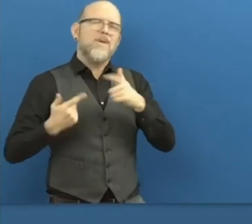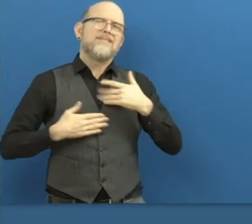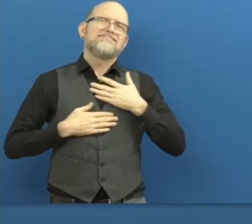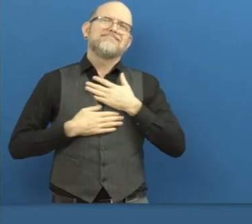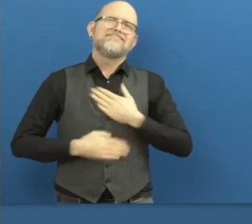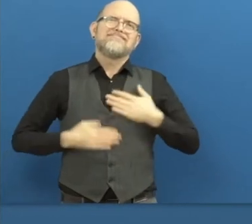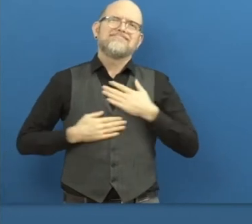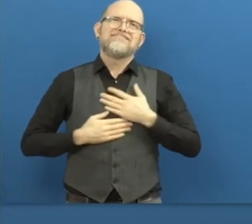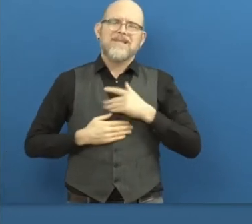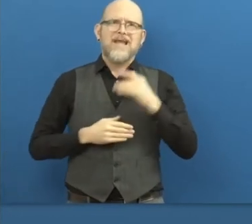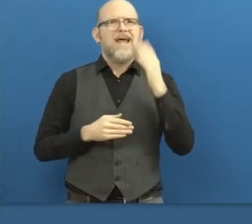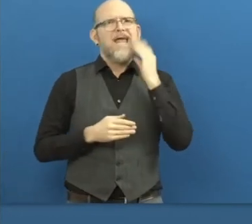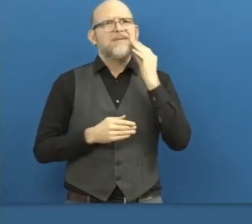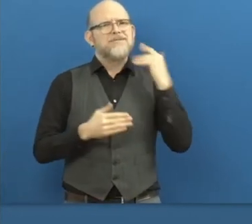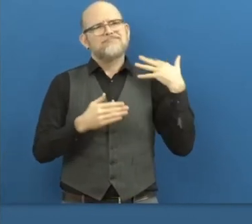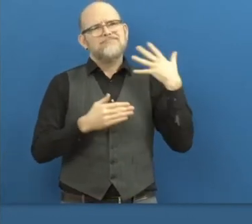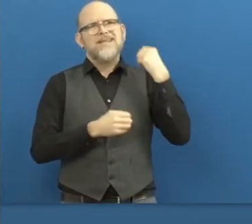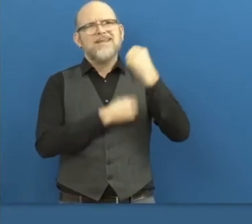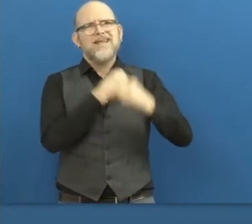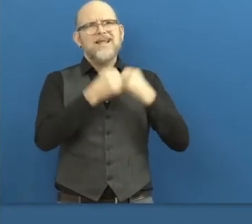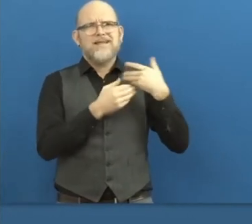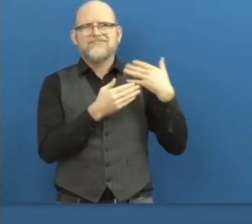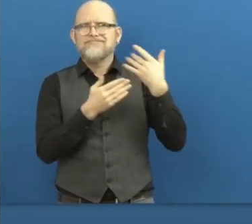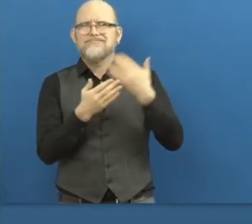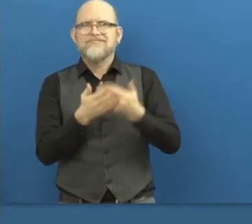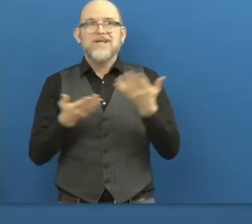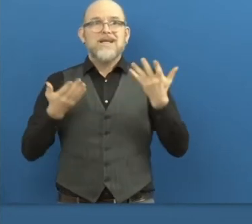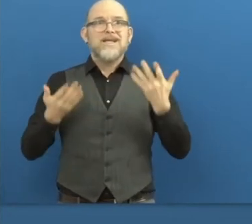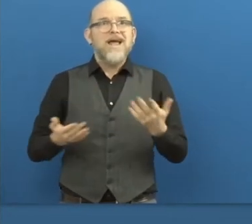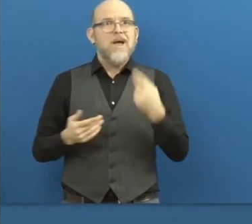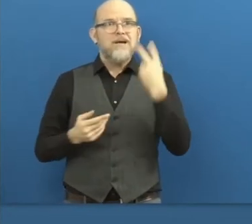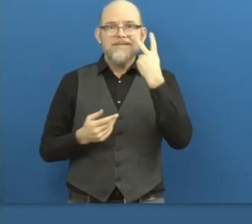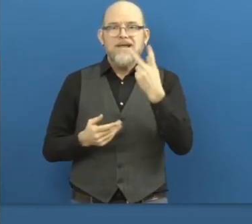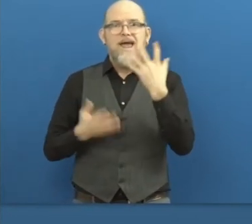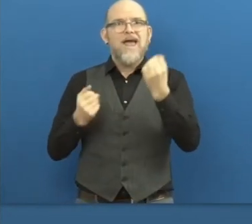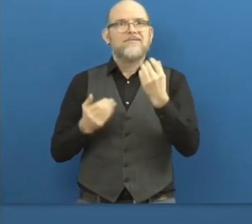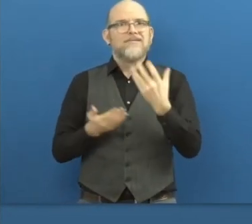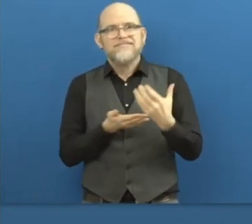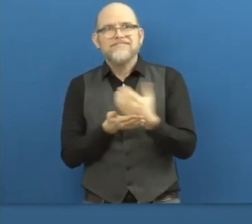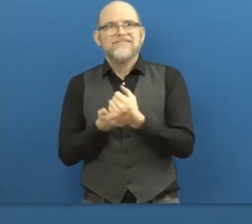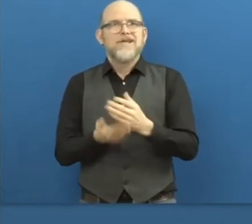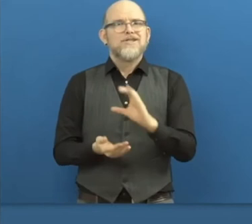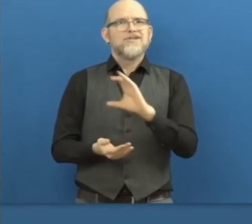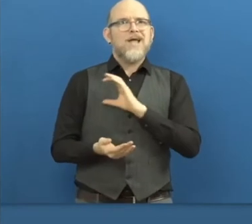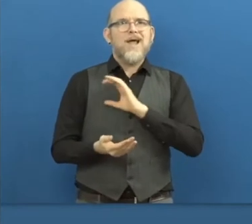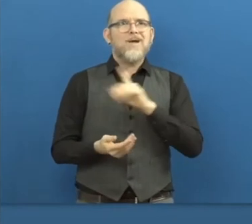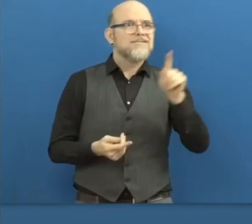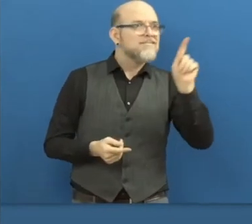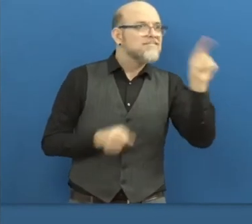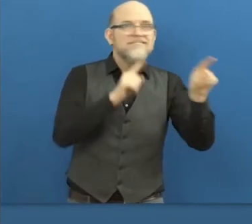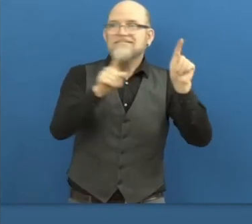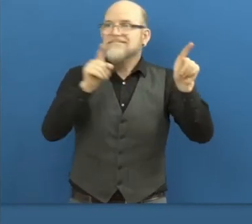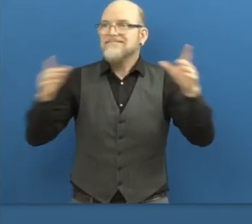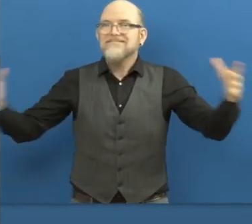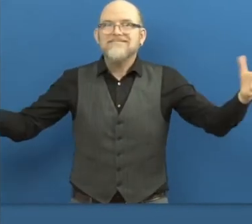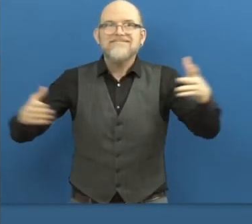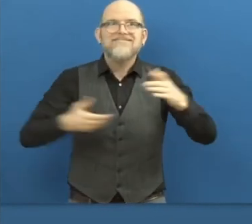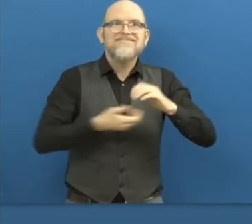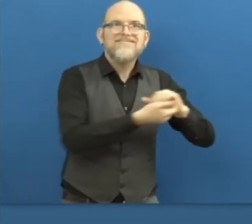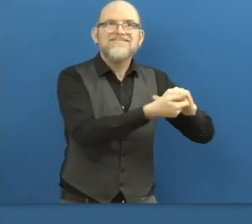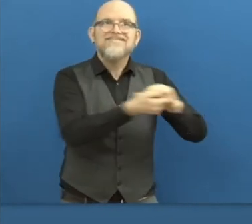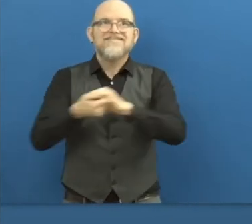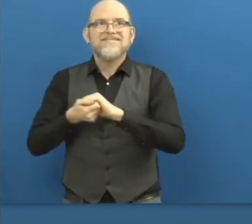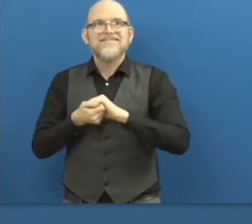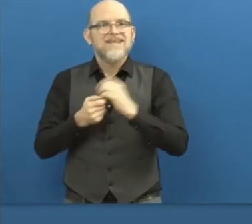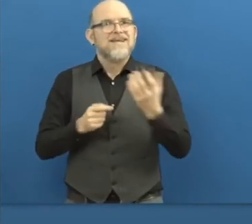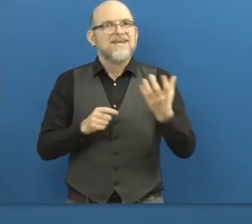that after so many years, we have had the chance to meet allies like you guys are. It feels really